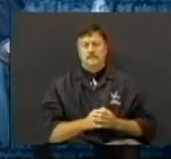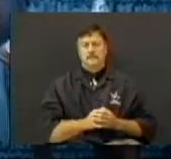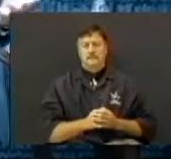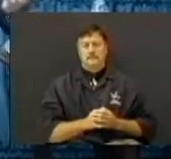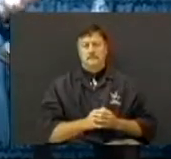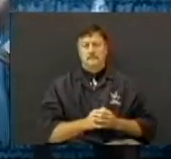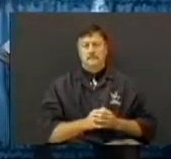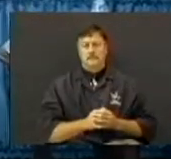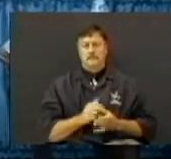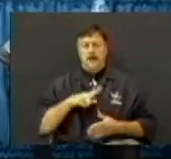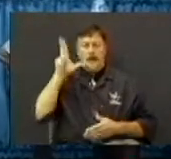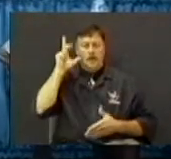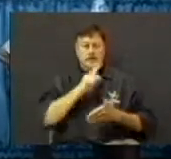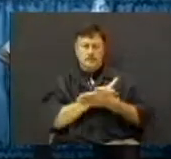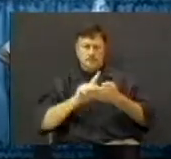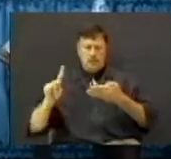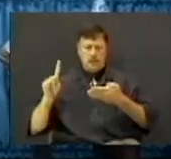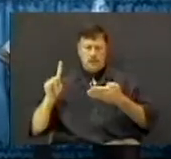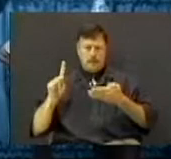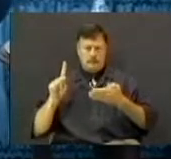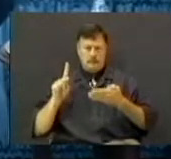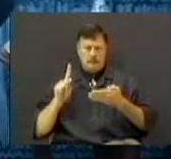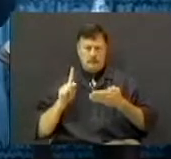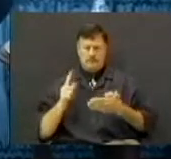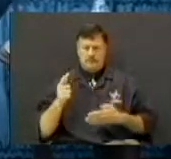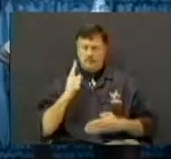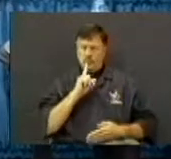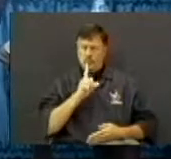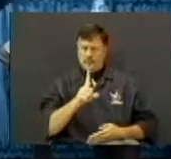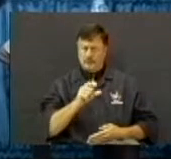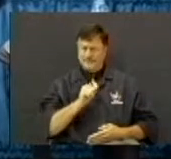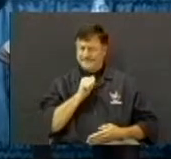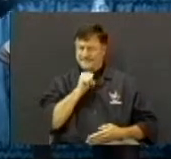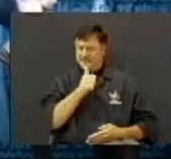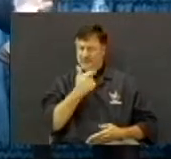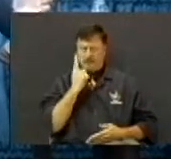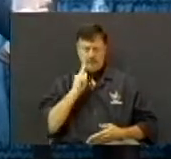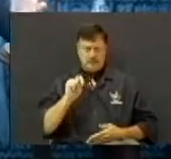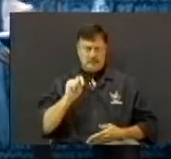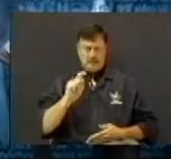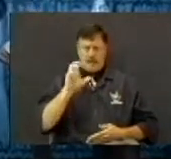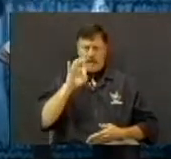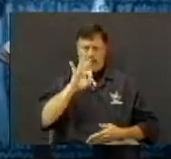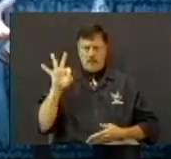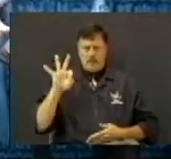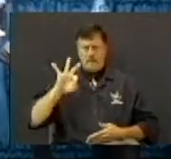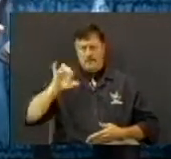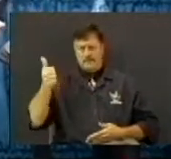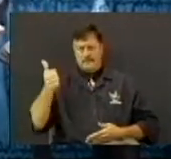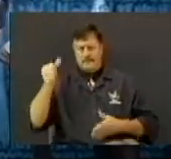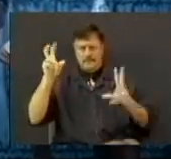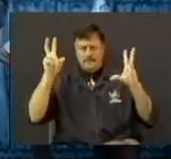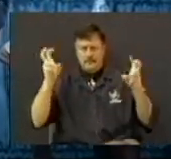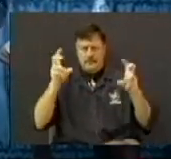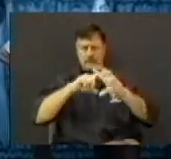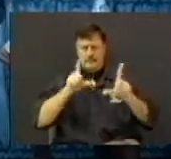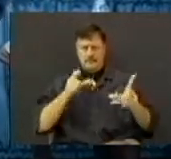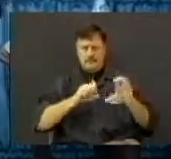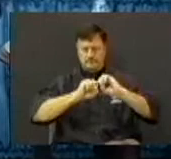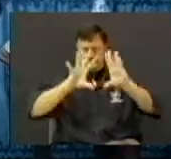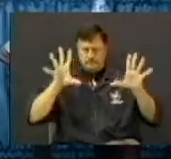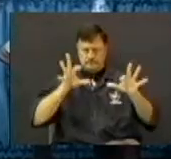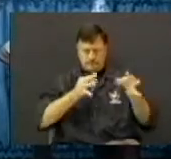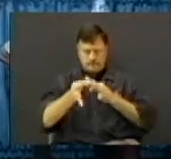And I heard this week that, you know, it really, you know, I'm not trying to get off on a tangent. I'm just telling it like it is this morning.